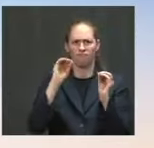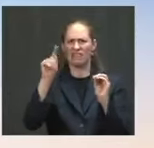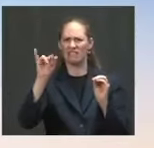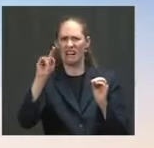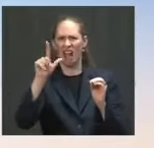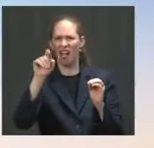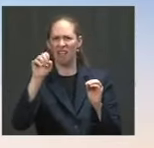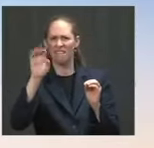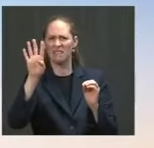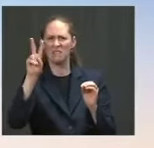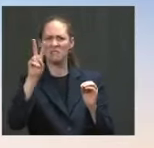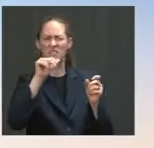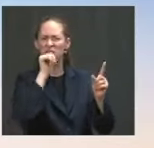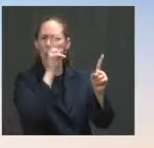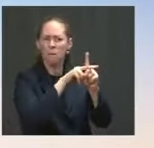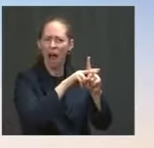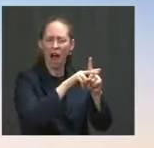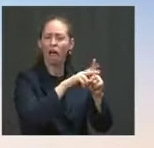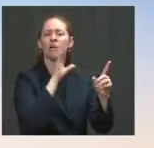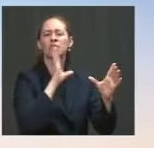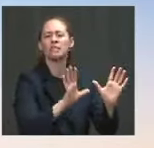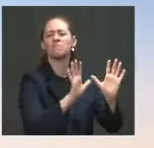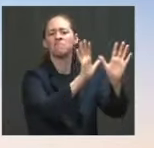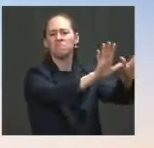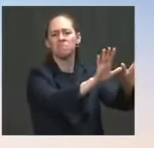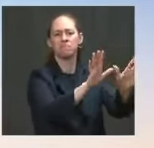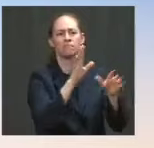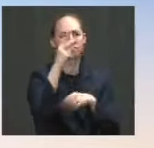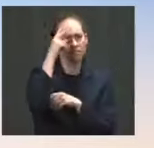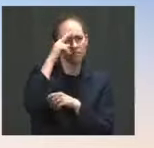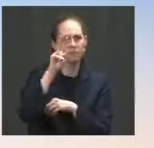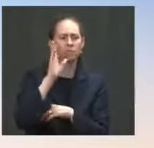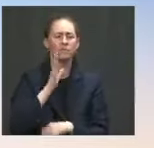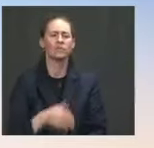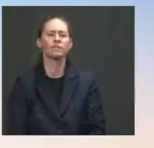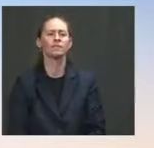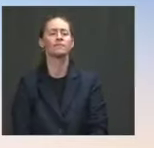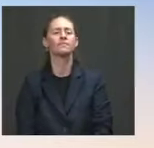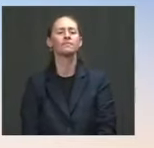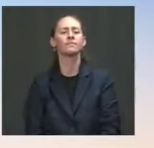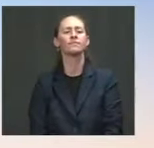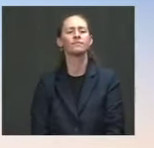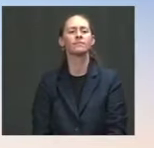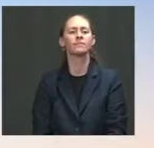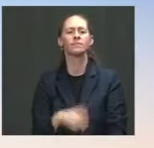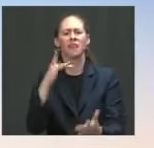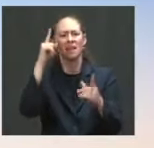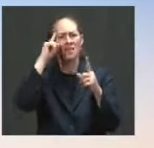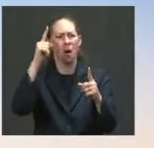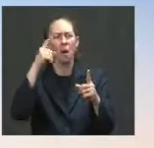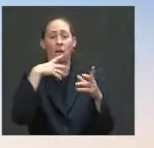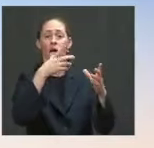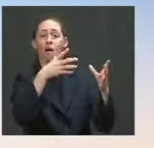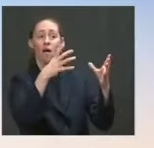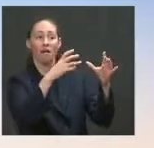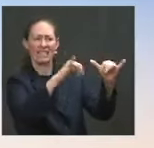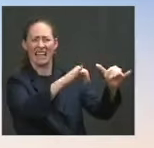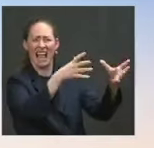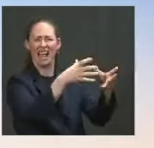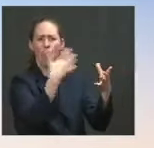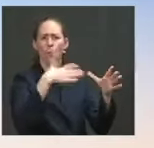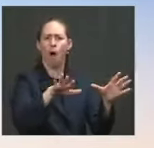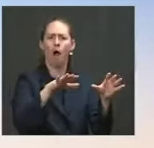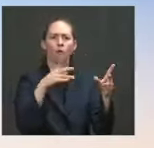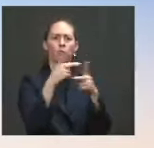recidivism and further spread of the Delta variant. Finally, the last piece that we've started implementing more recently is